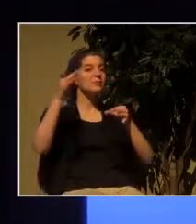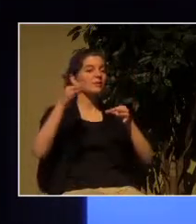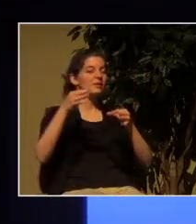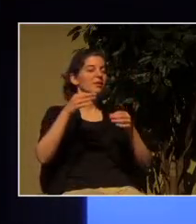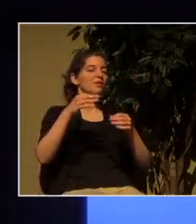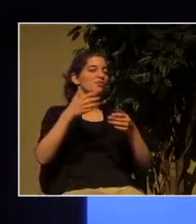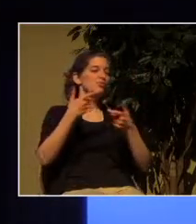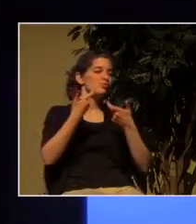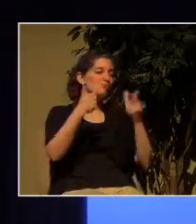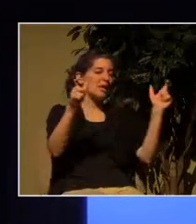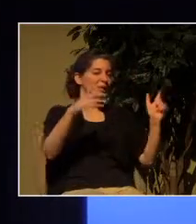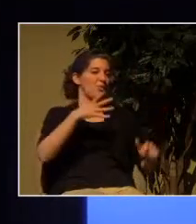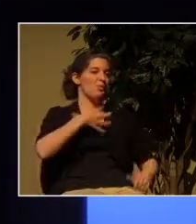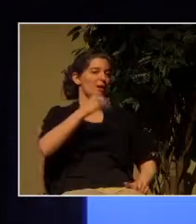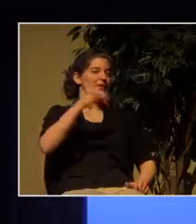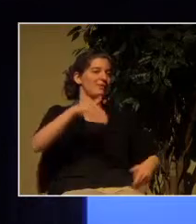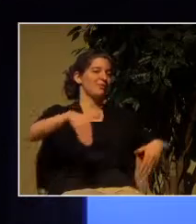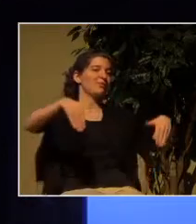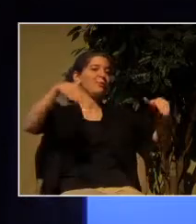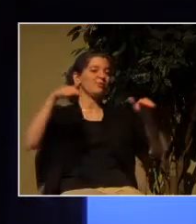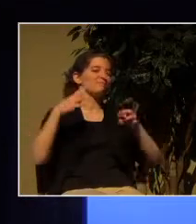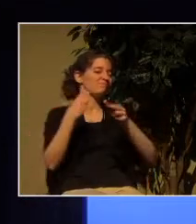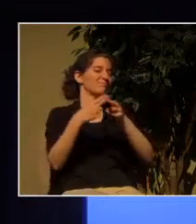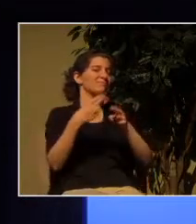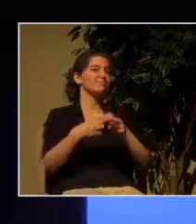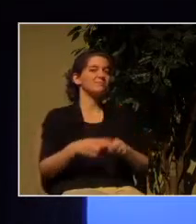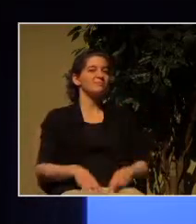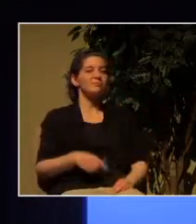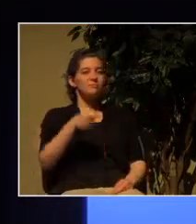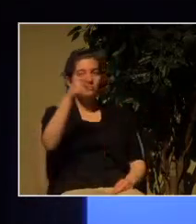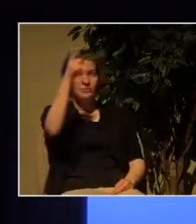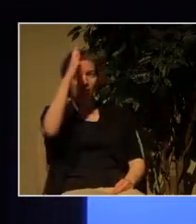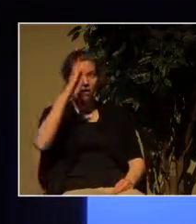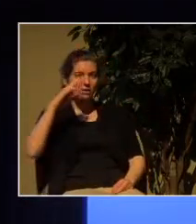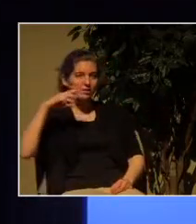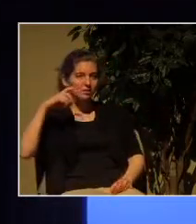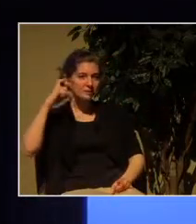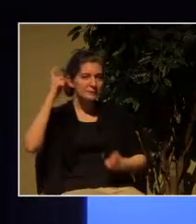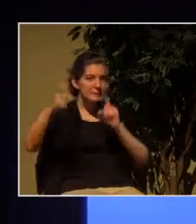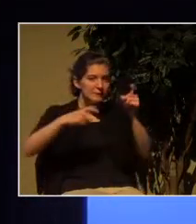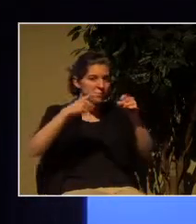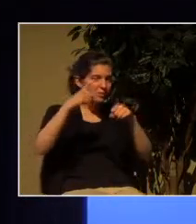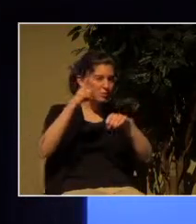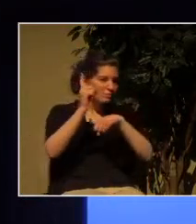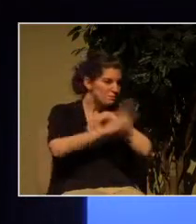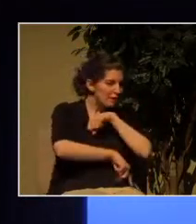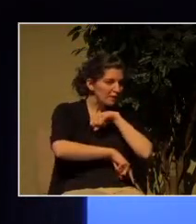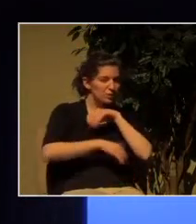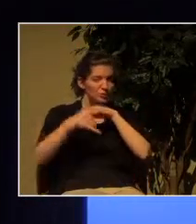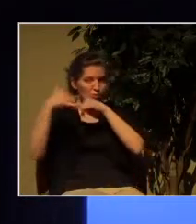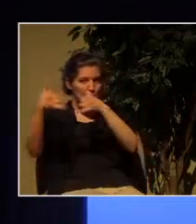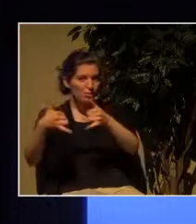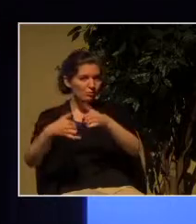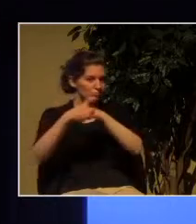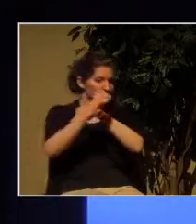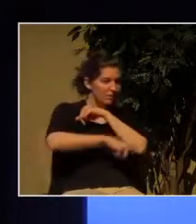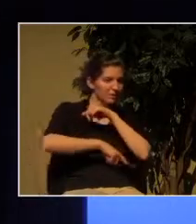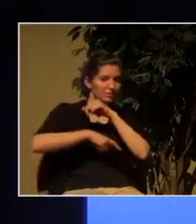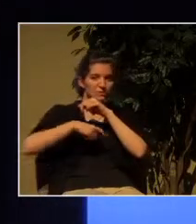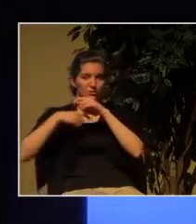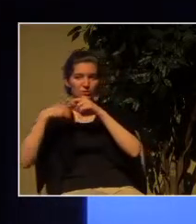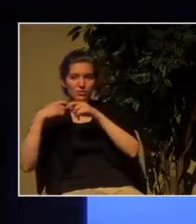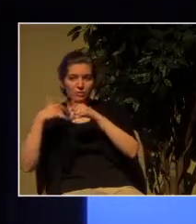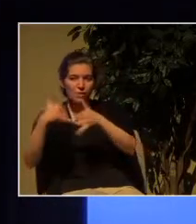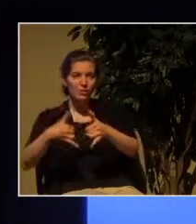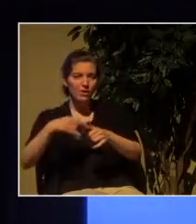where God hands out his rewards and his punishment and the scripture makes it so plain that